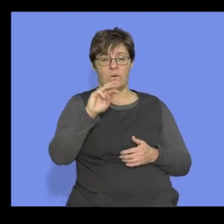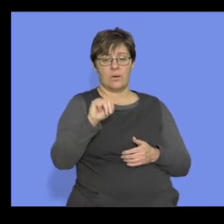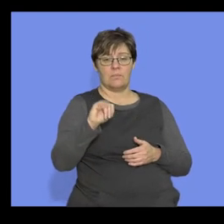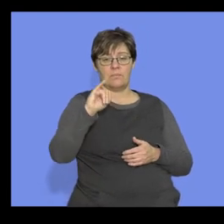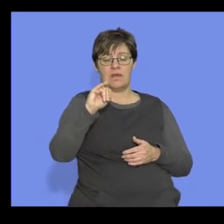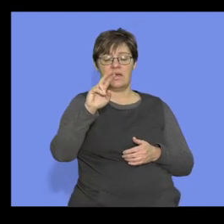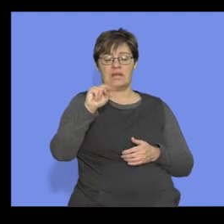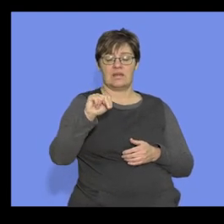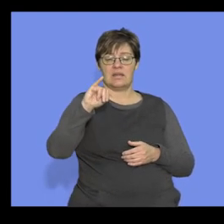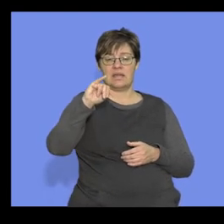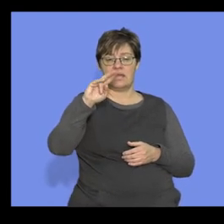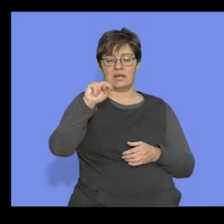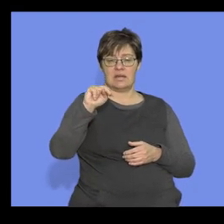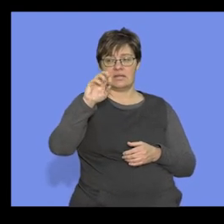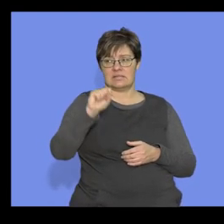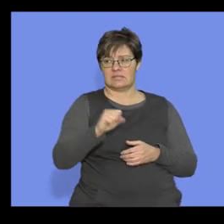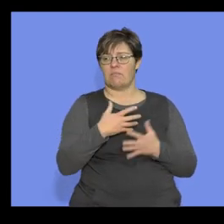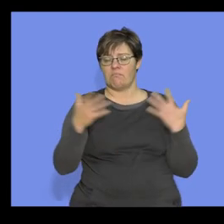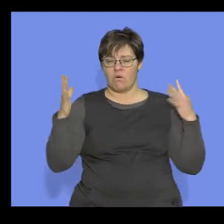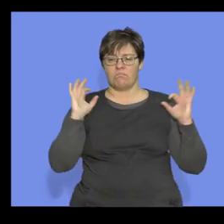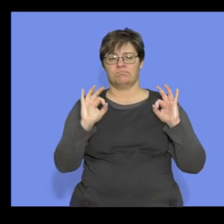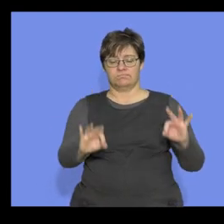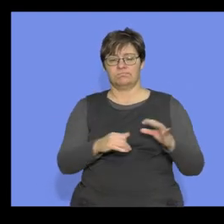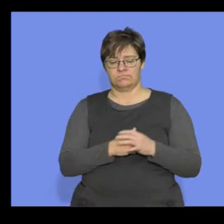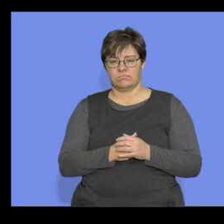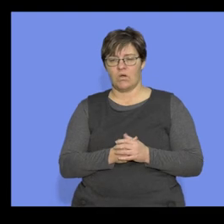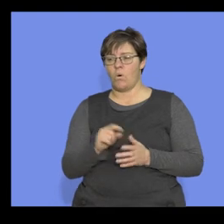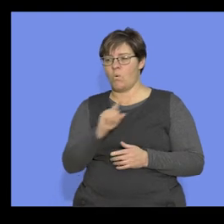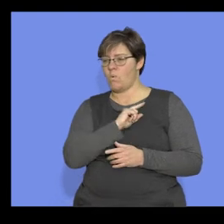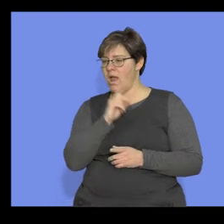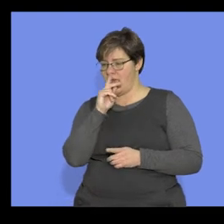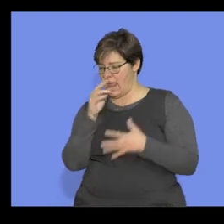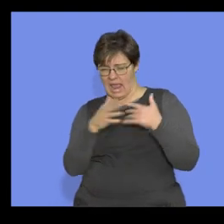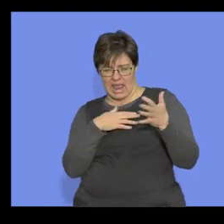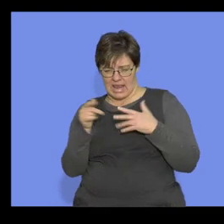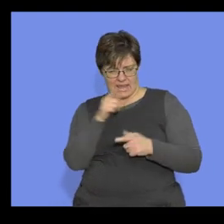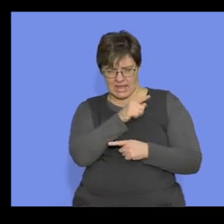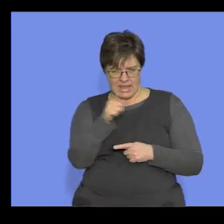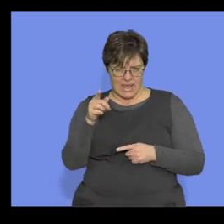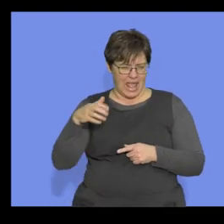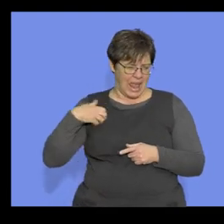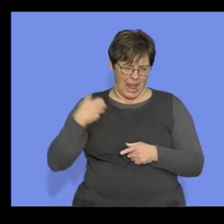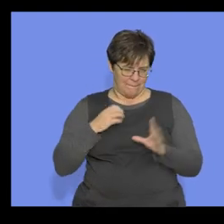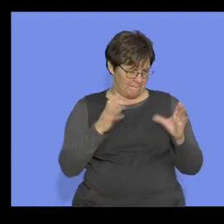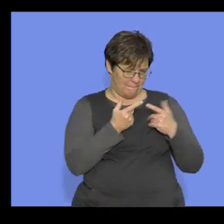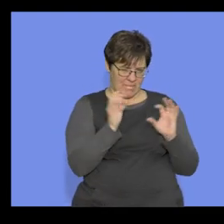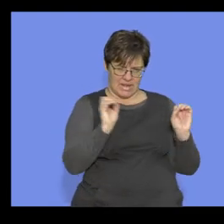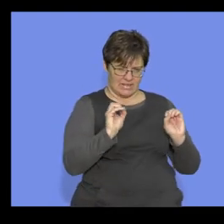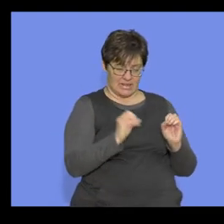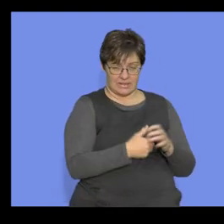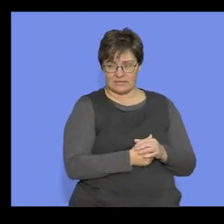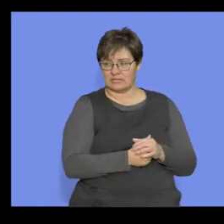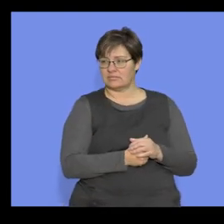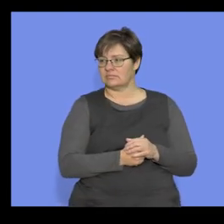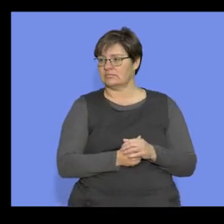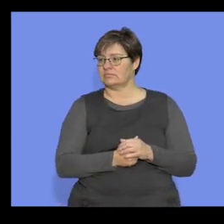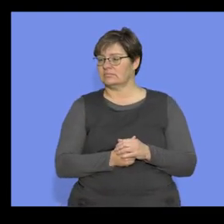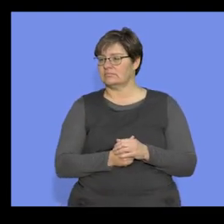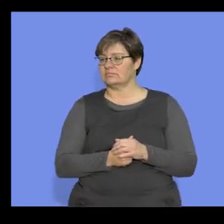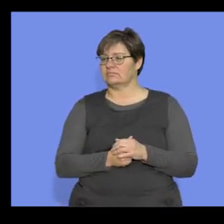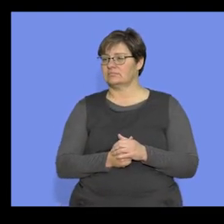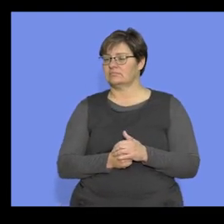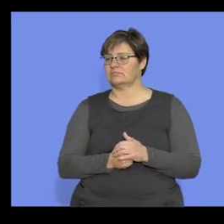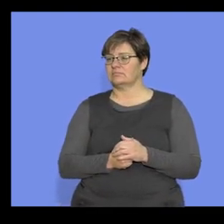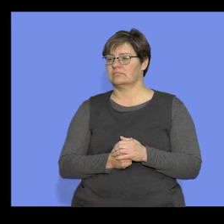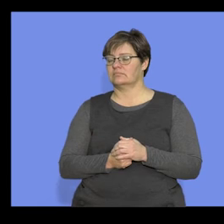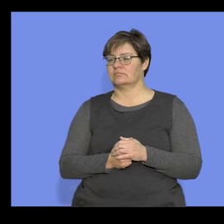the hominins. That would be more correct because I don't see any kind of ape-like creature over